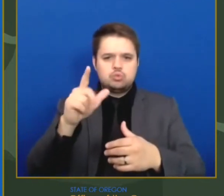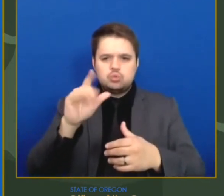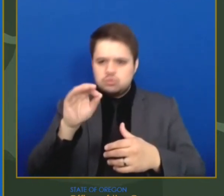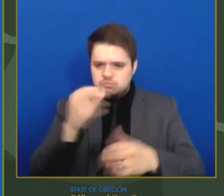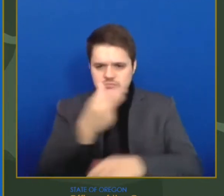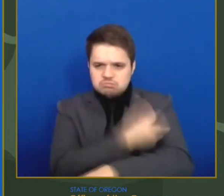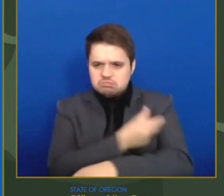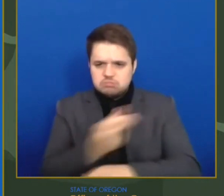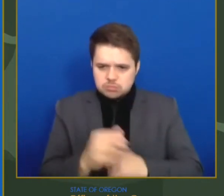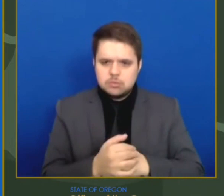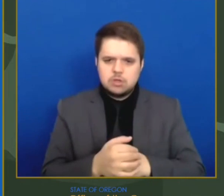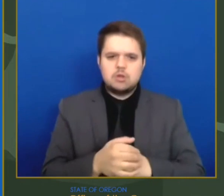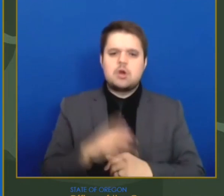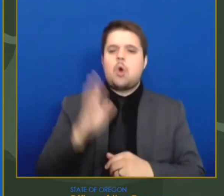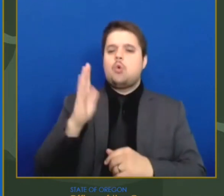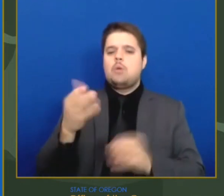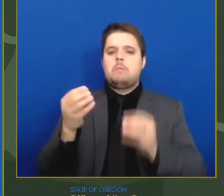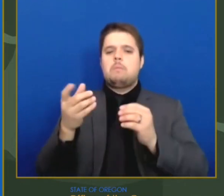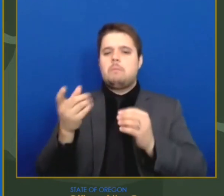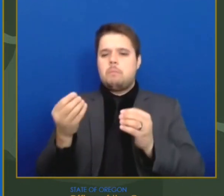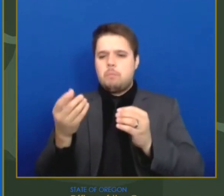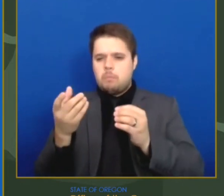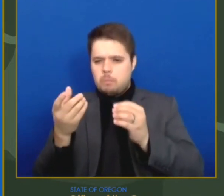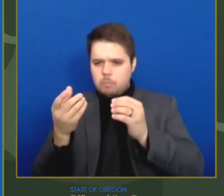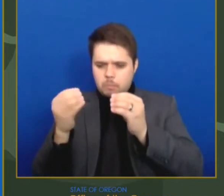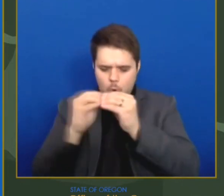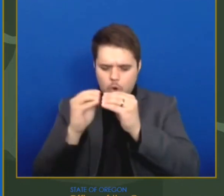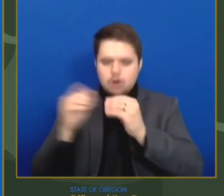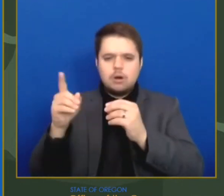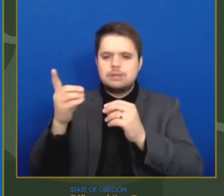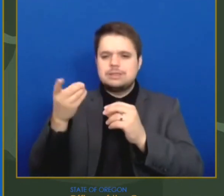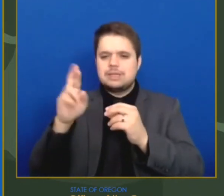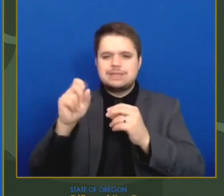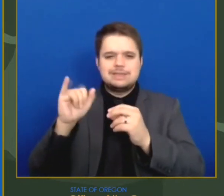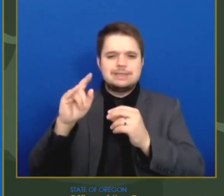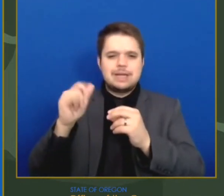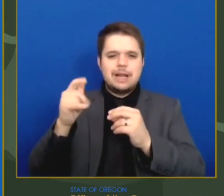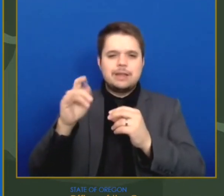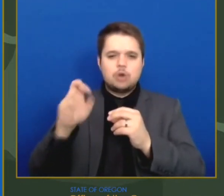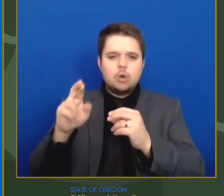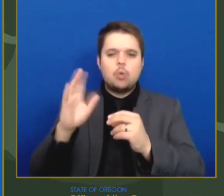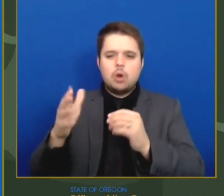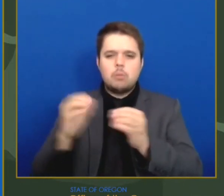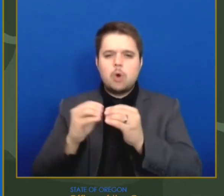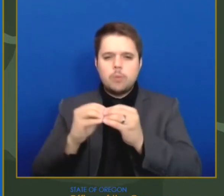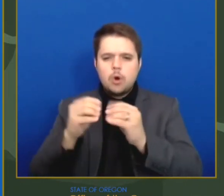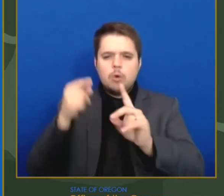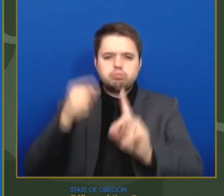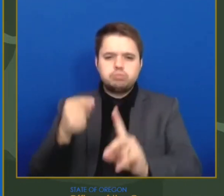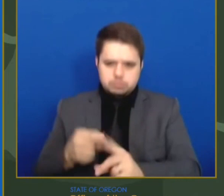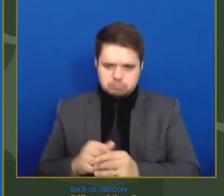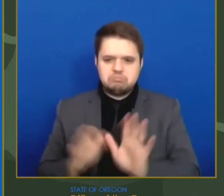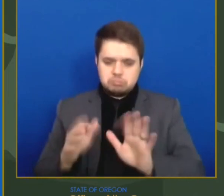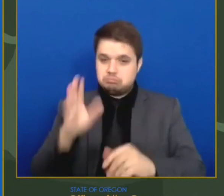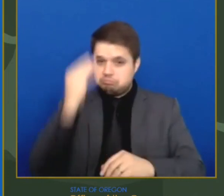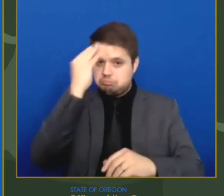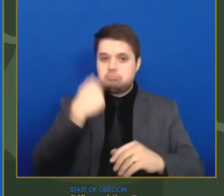forecast looks like in coming weeks as we continue to ramp up vaccinations and monitor the spread of new COVID-19 variants.